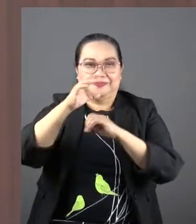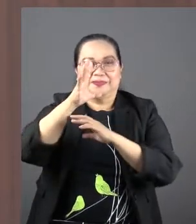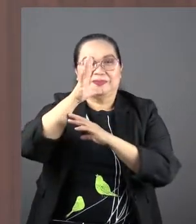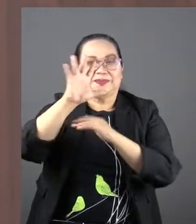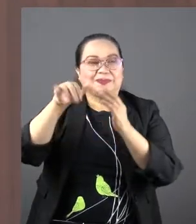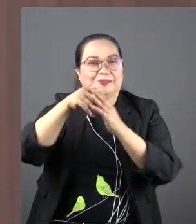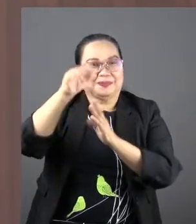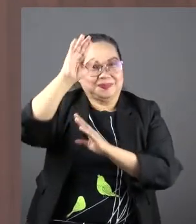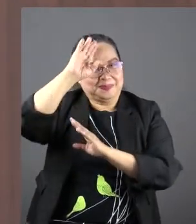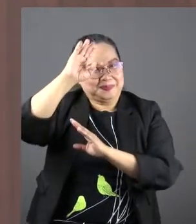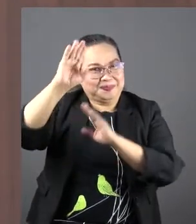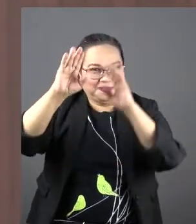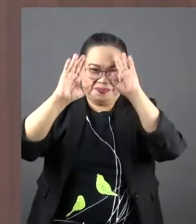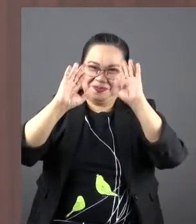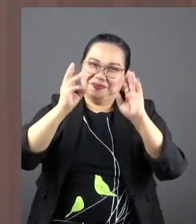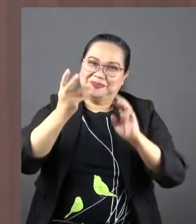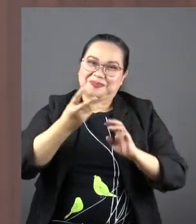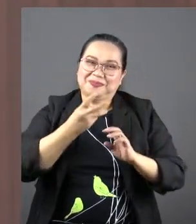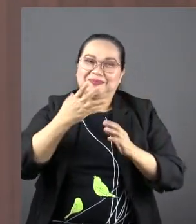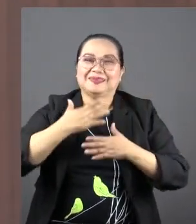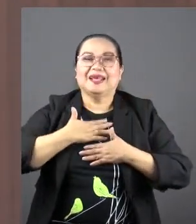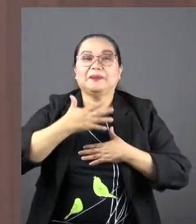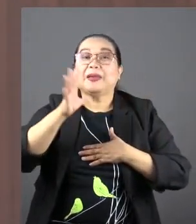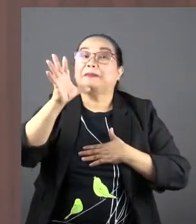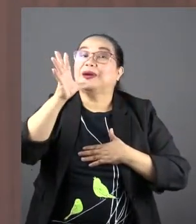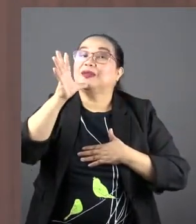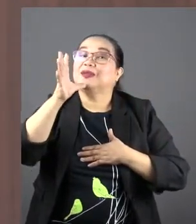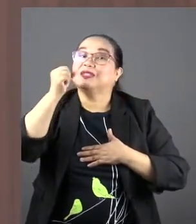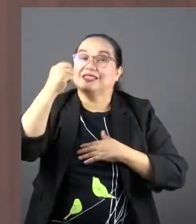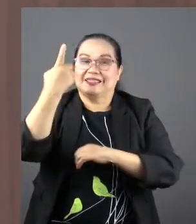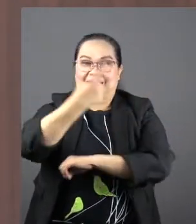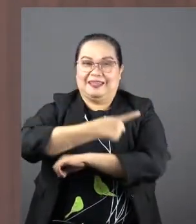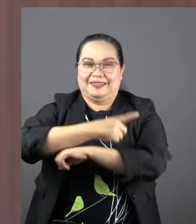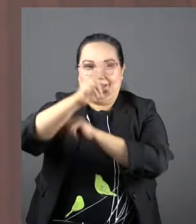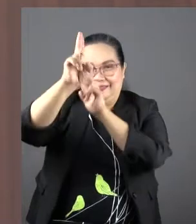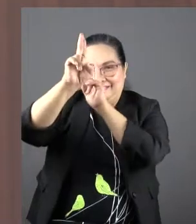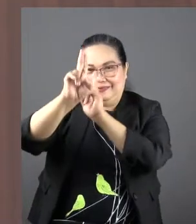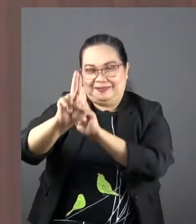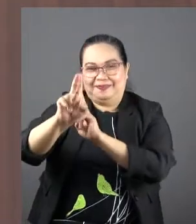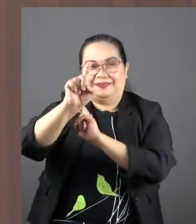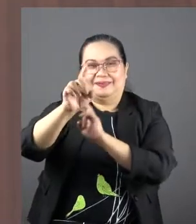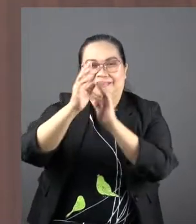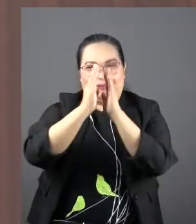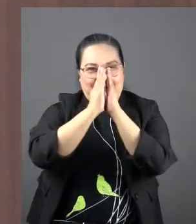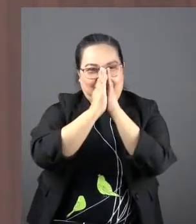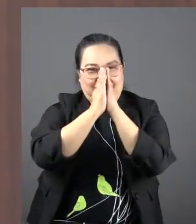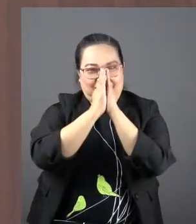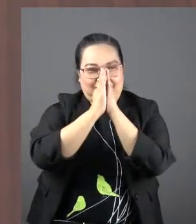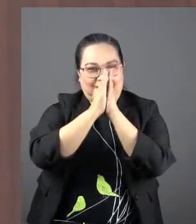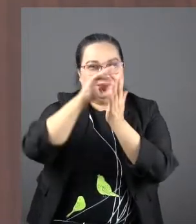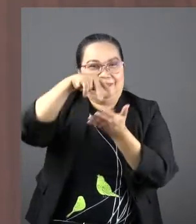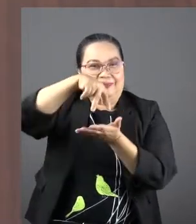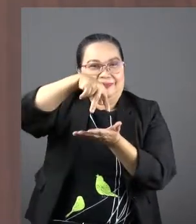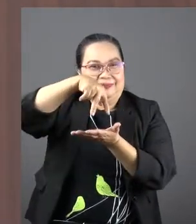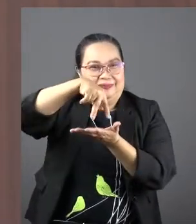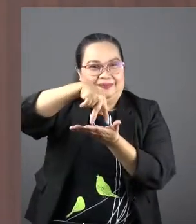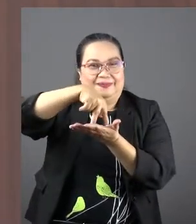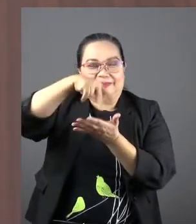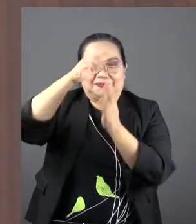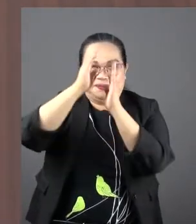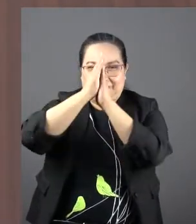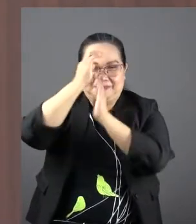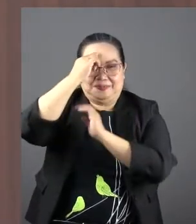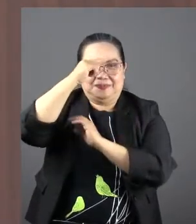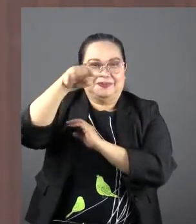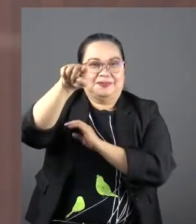we greet you happy Mother's Day, and we'll honor you by making you pray, stand as we pray for you.